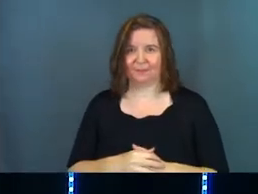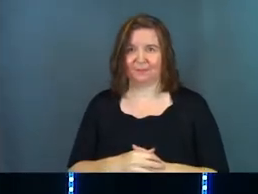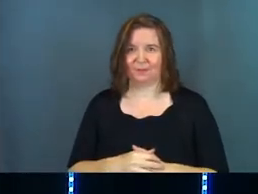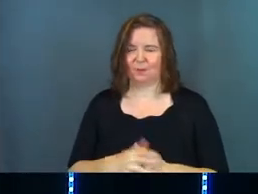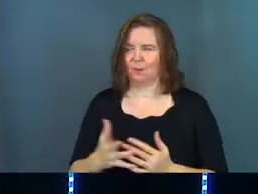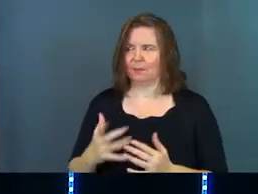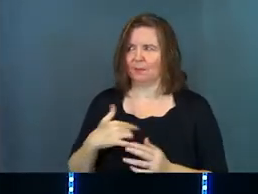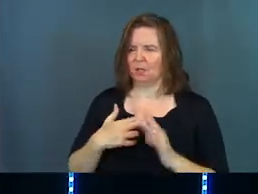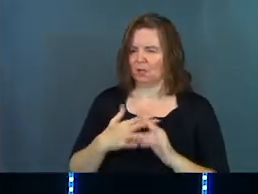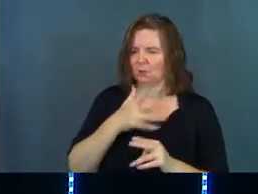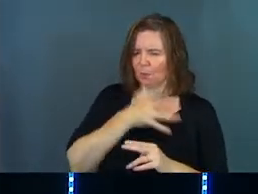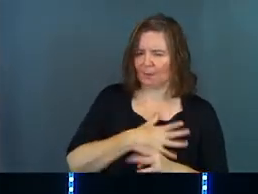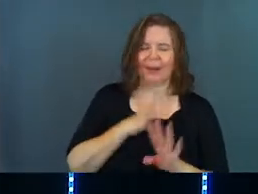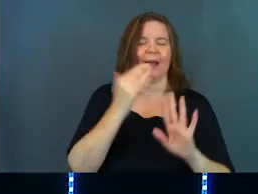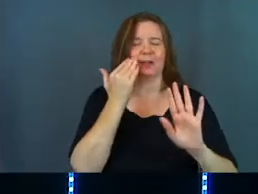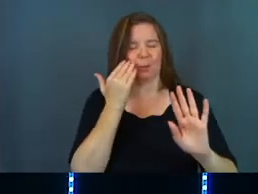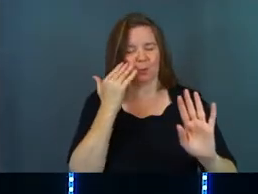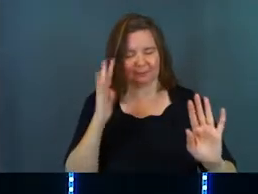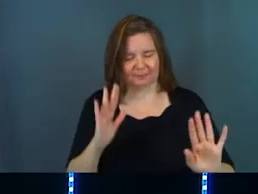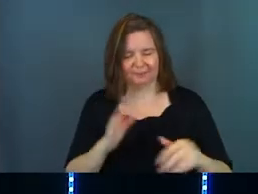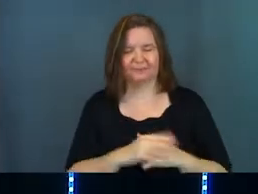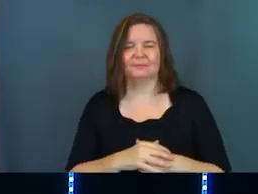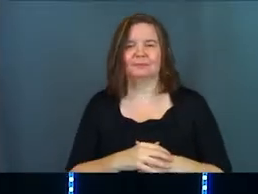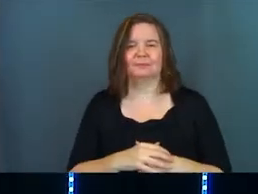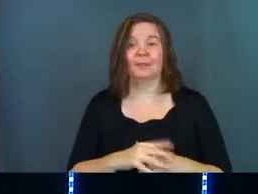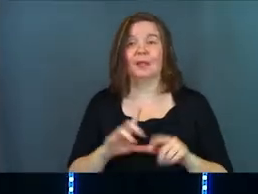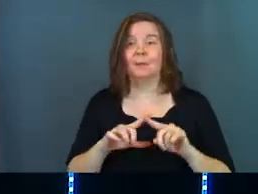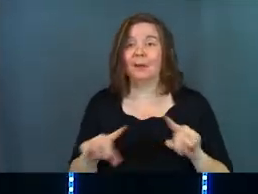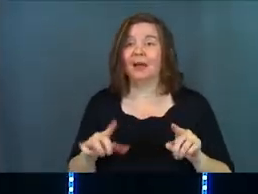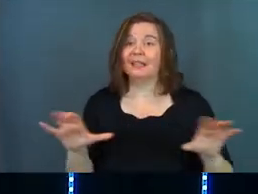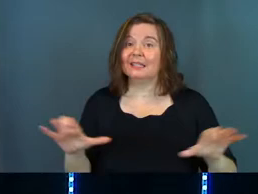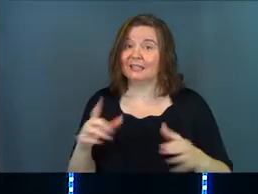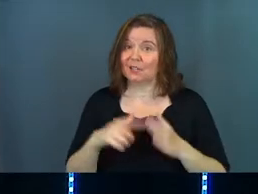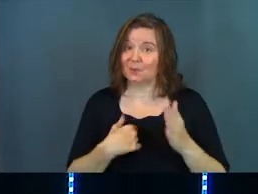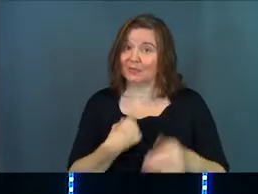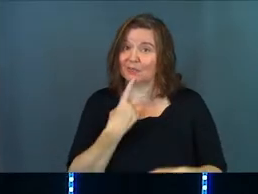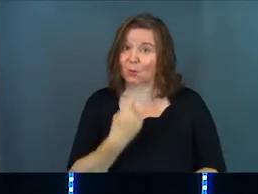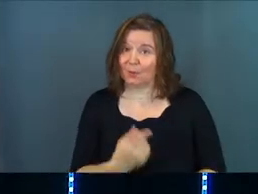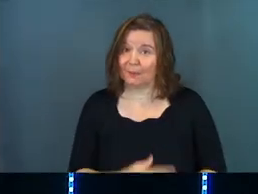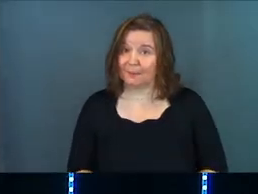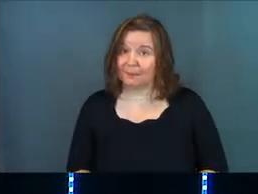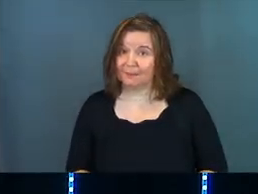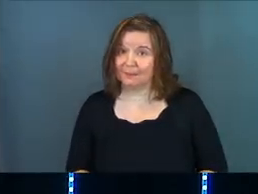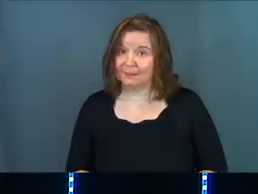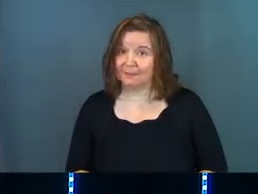And you're like, well, he calls her woman. I know. But he does what she told him.